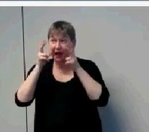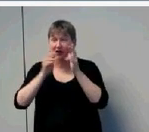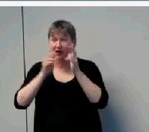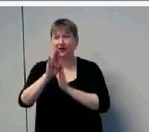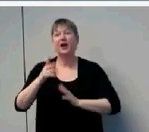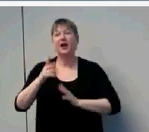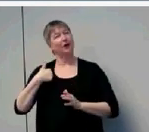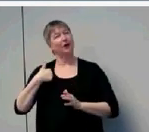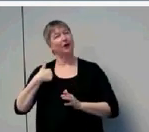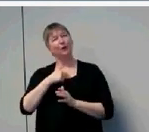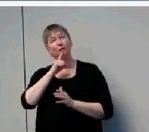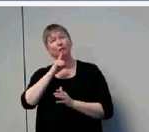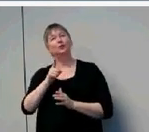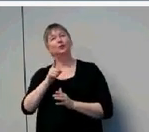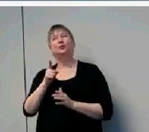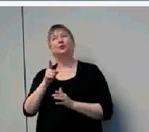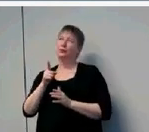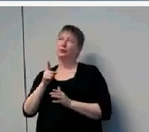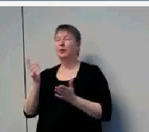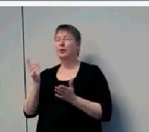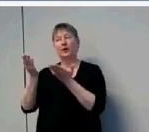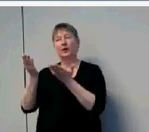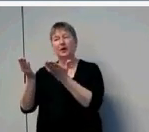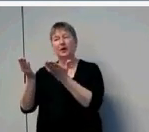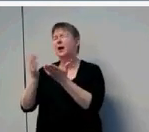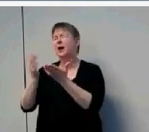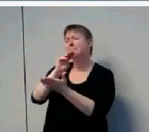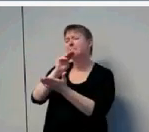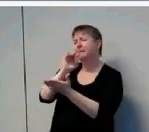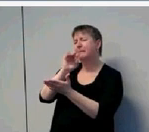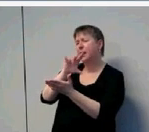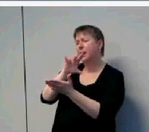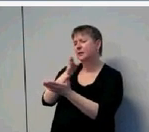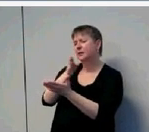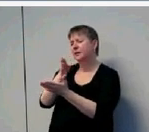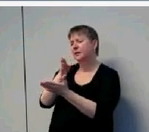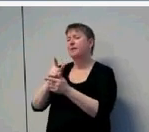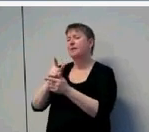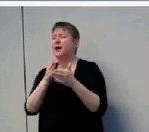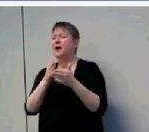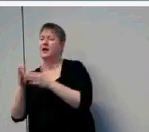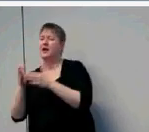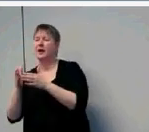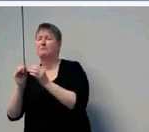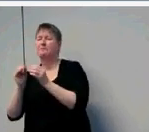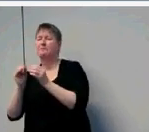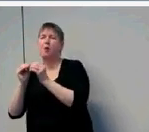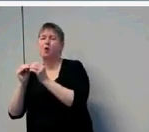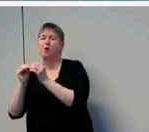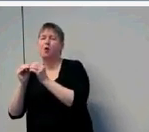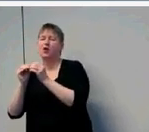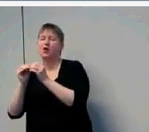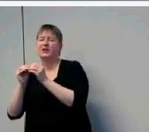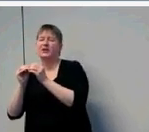using not mild hearing loss, but potentially educationally significant hearing loss.